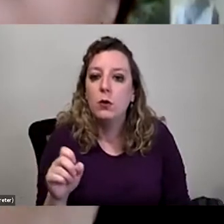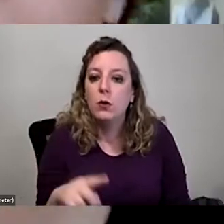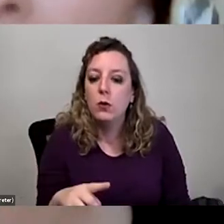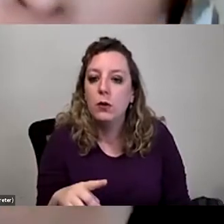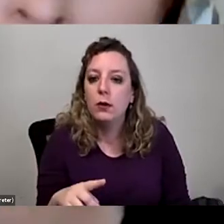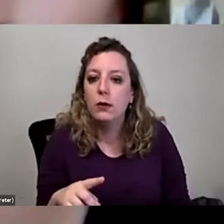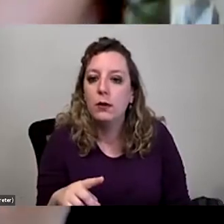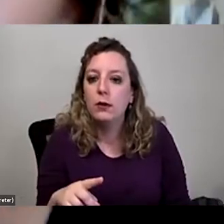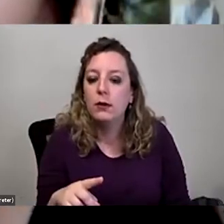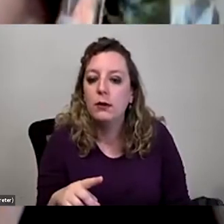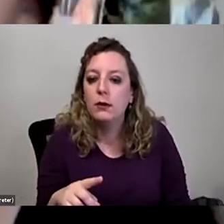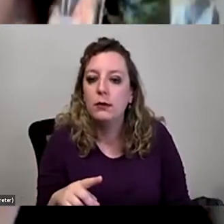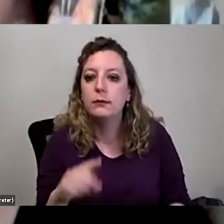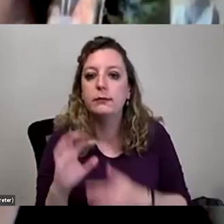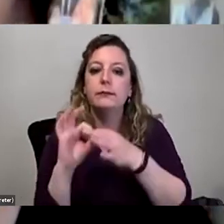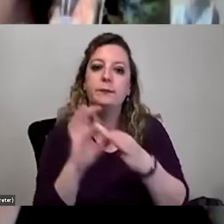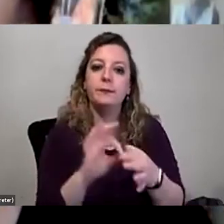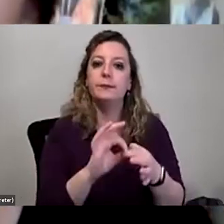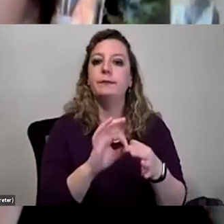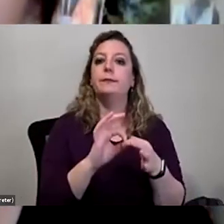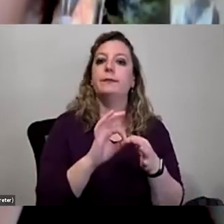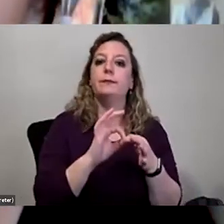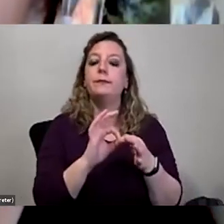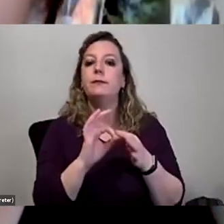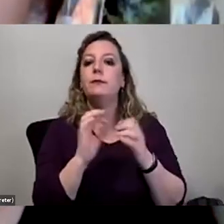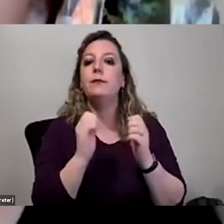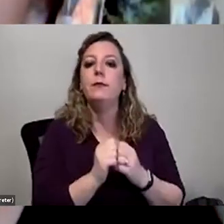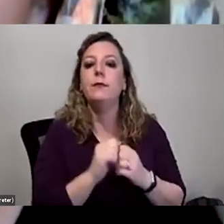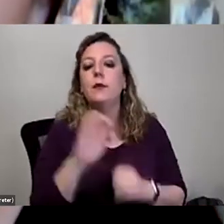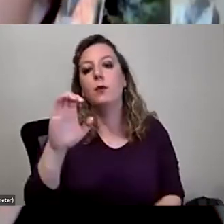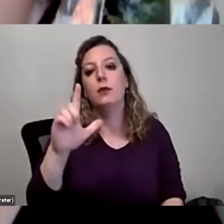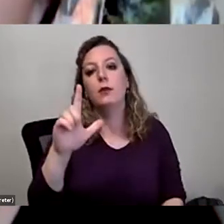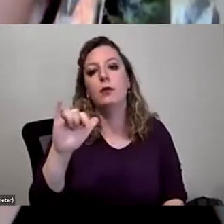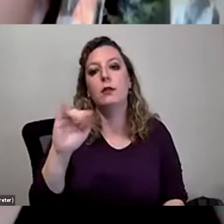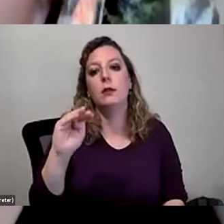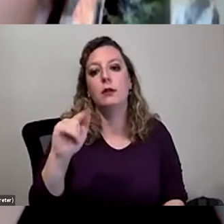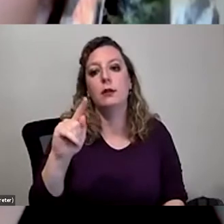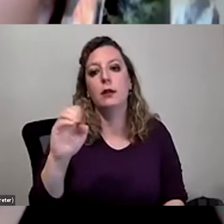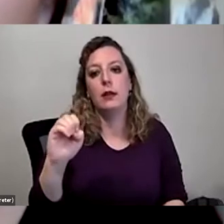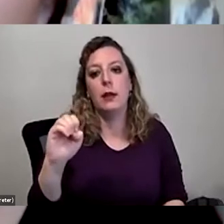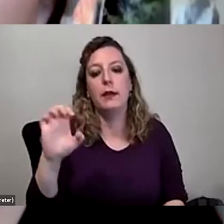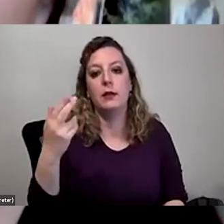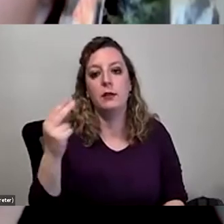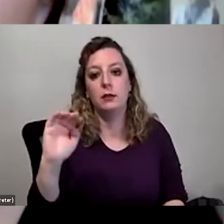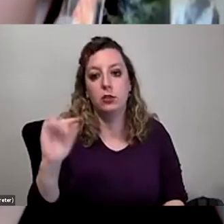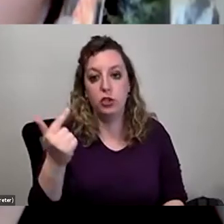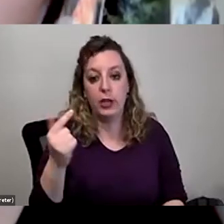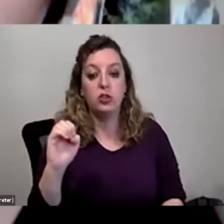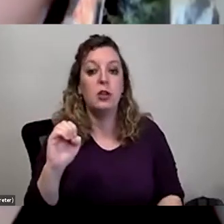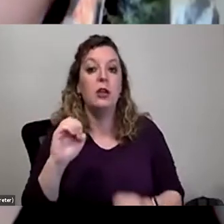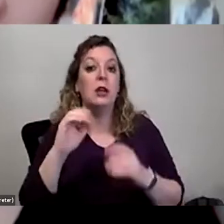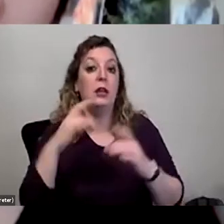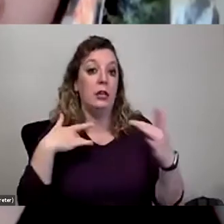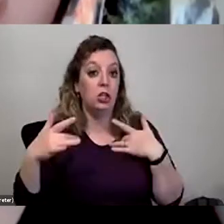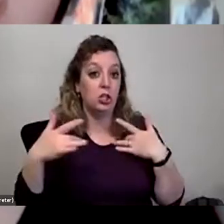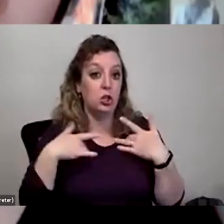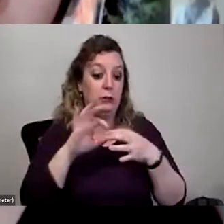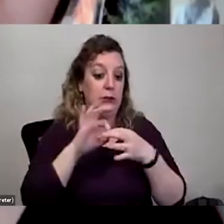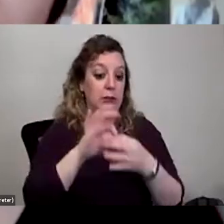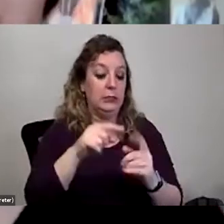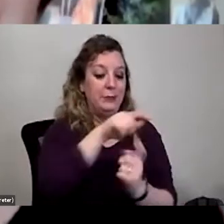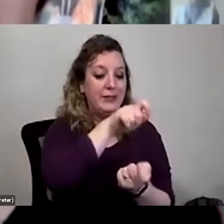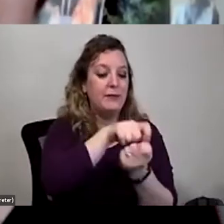carrying on with what you're talking about with climate changes. Is there concern about climate change with Joshua trees?